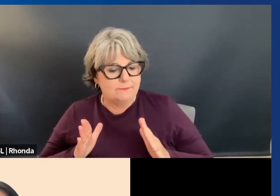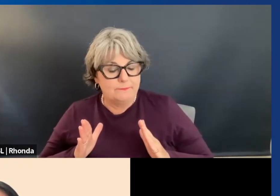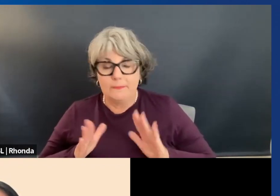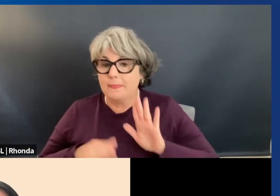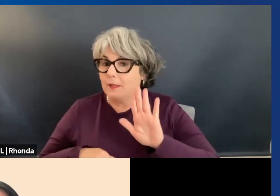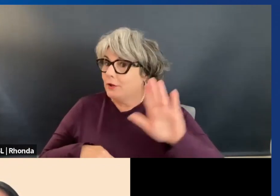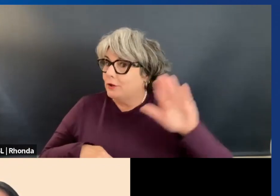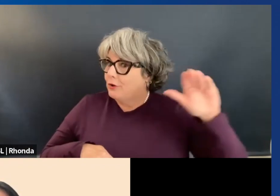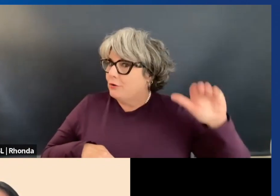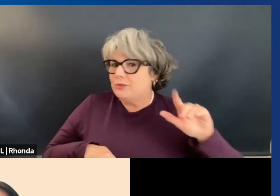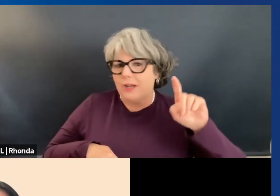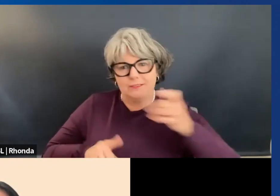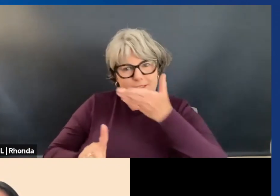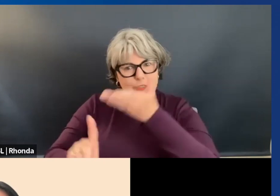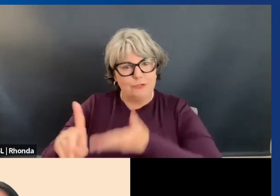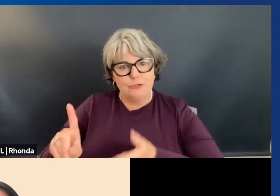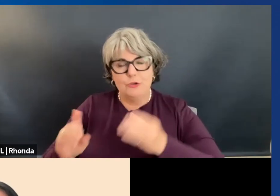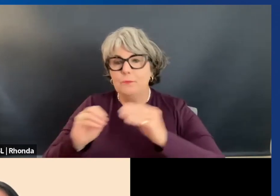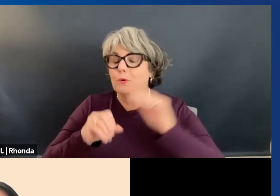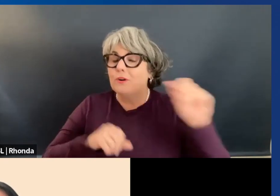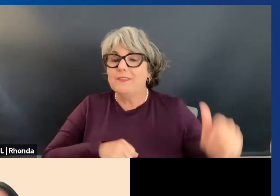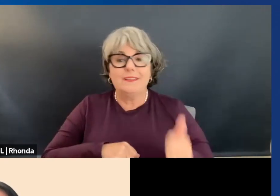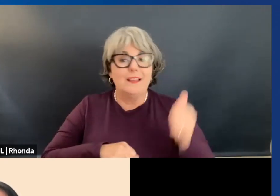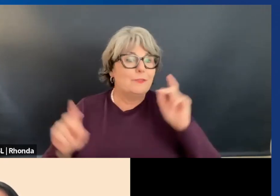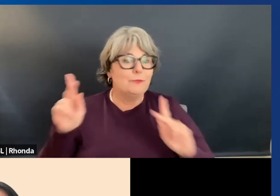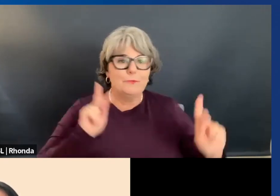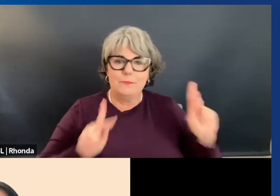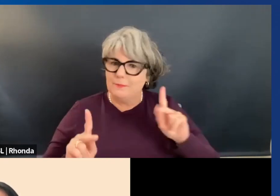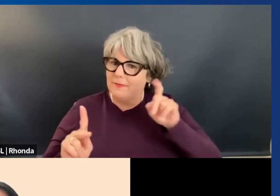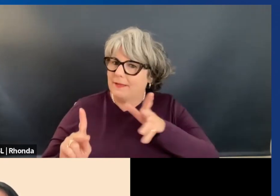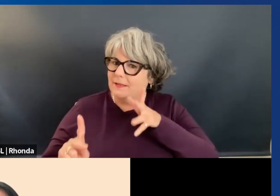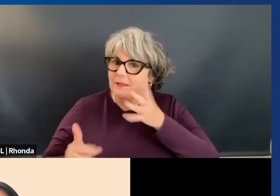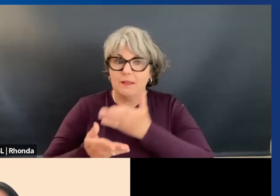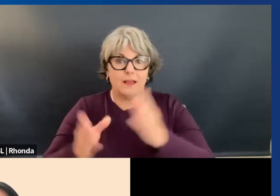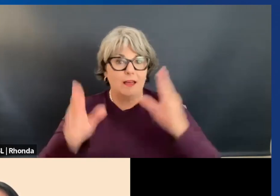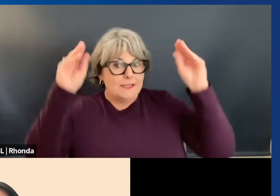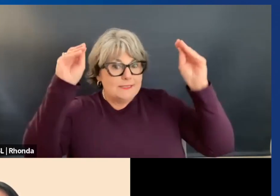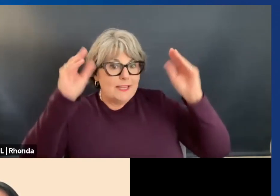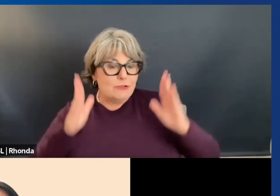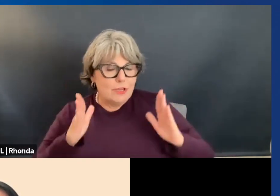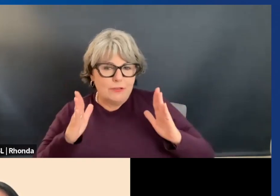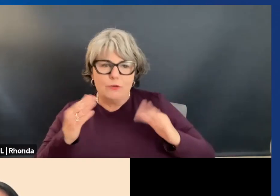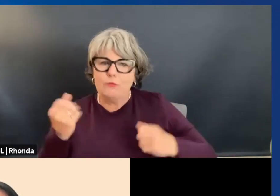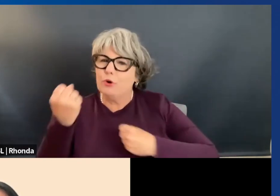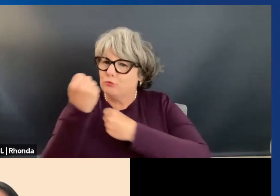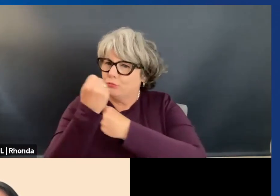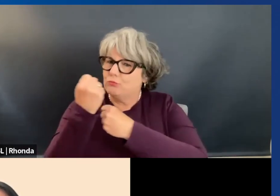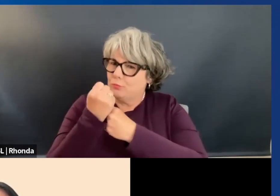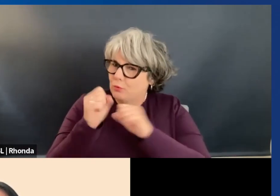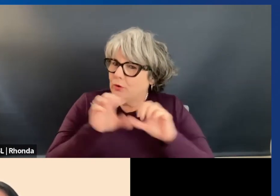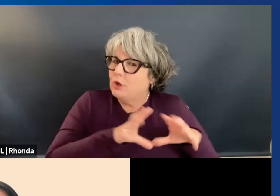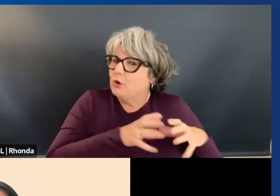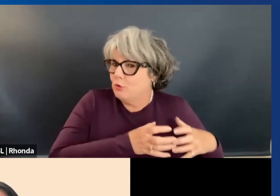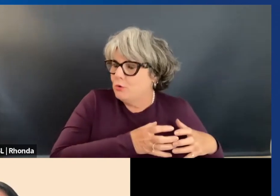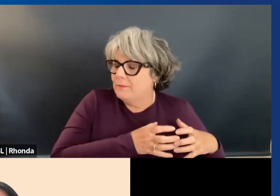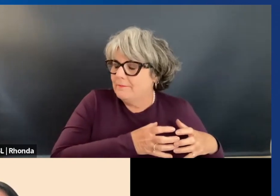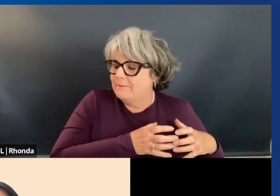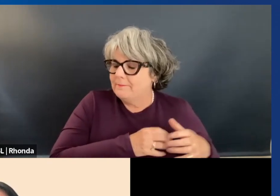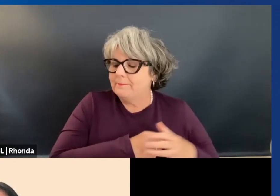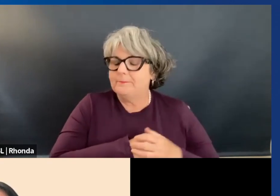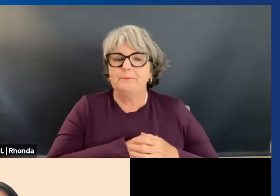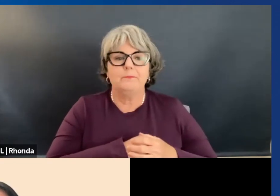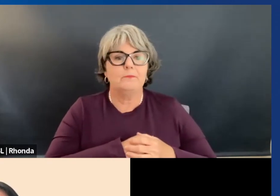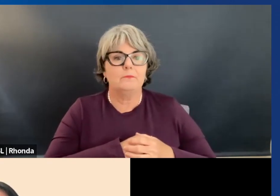child needs you more than they need anybody else. Us educators, we're a supporting cast. So I think